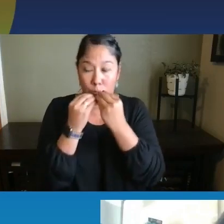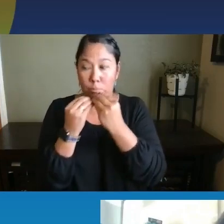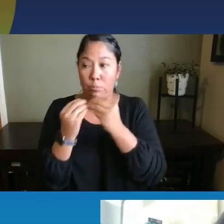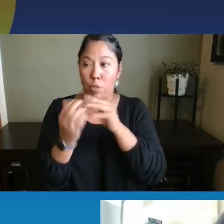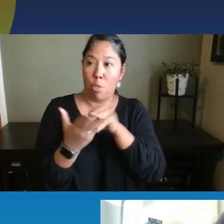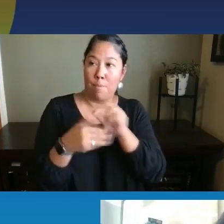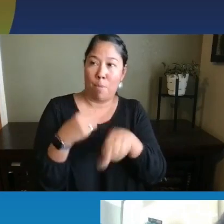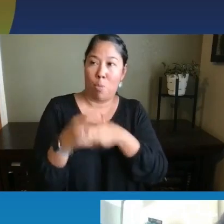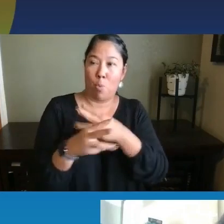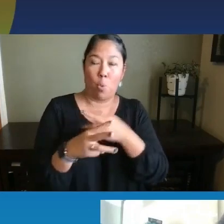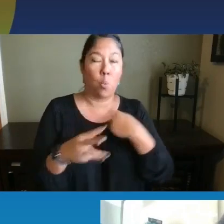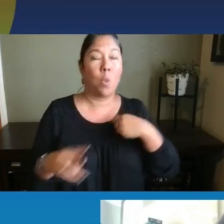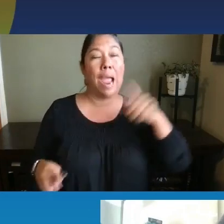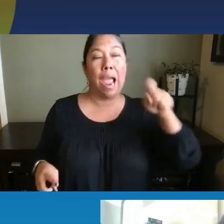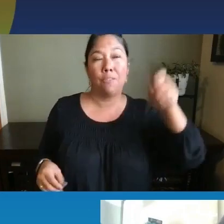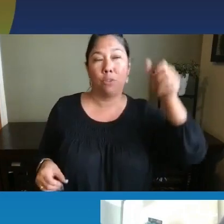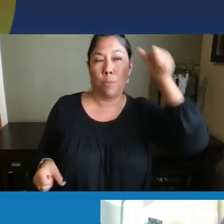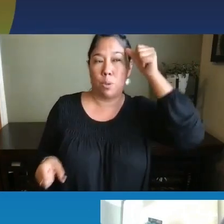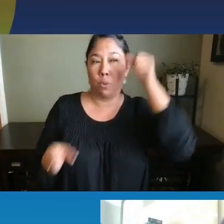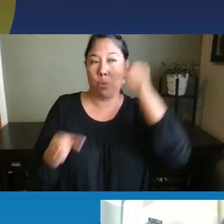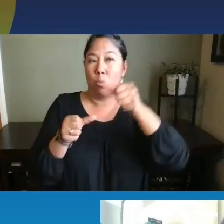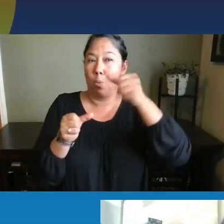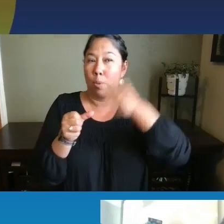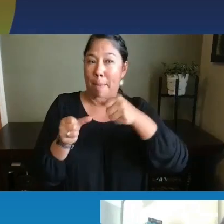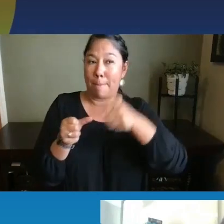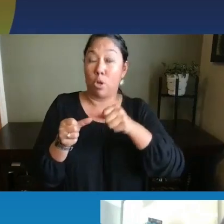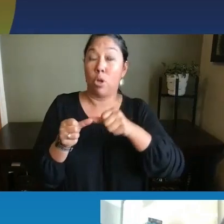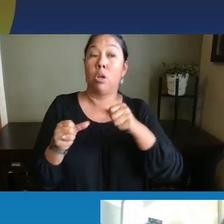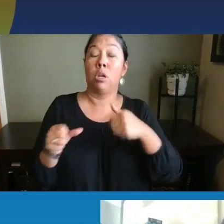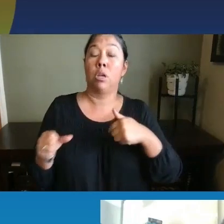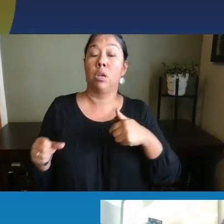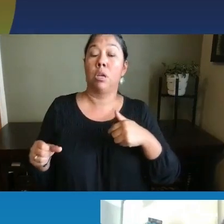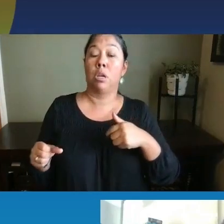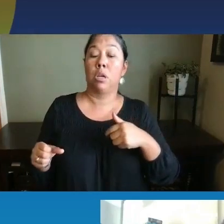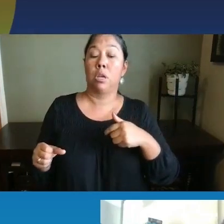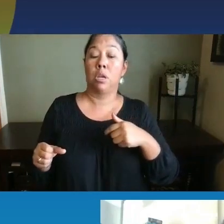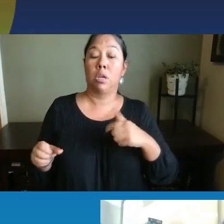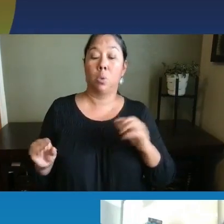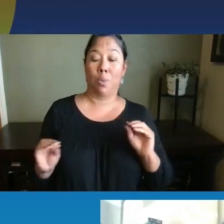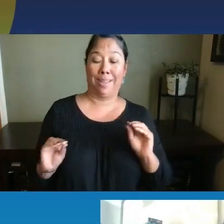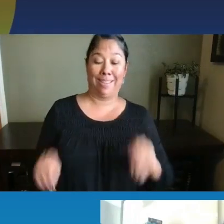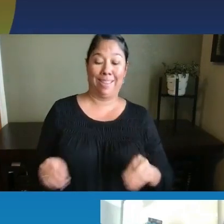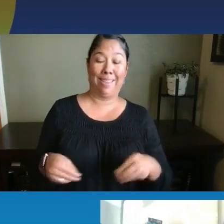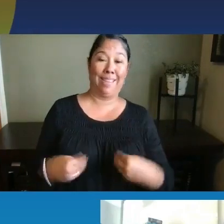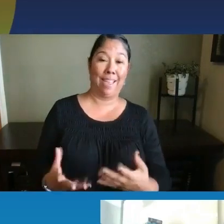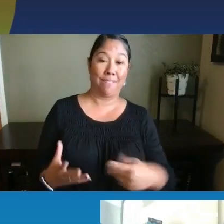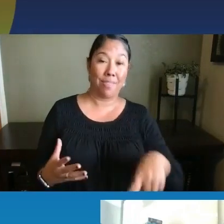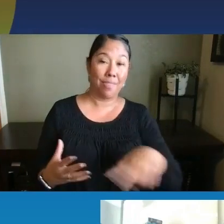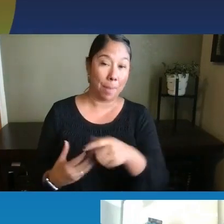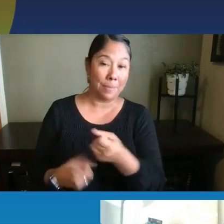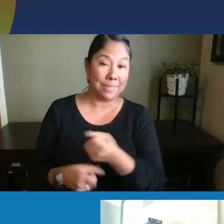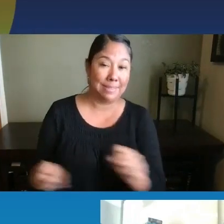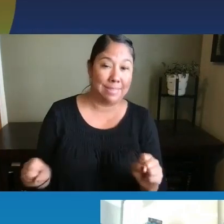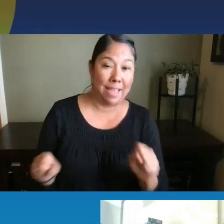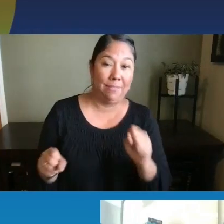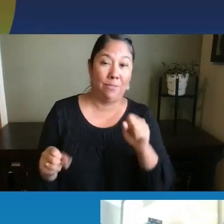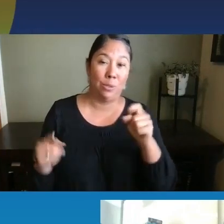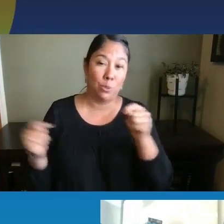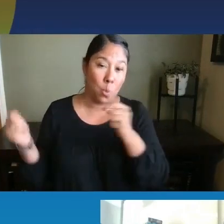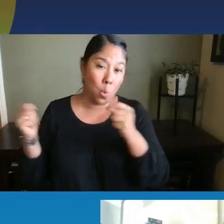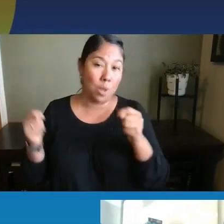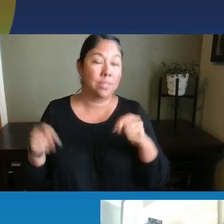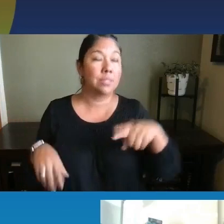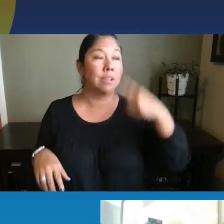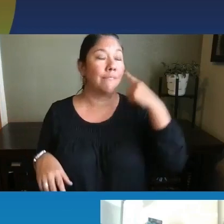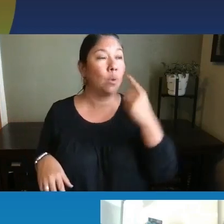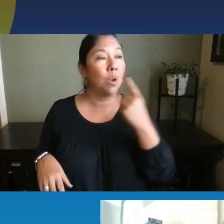need to be very cognizant that we're surrounding them with, um, safe toys that are meant for teething or, you know, for children